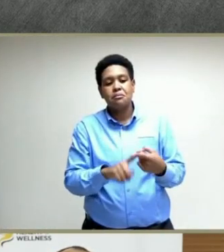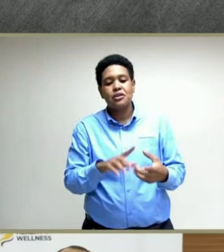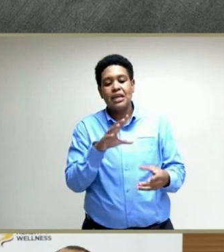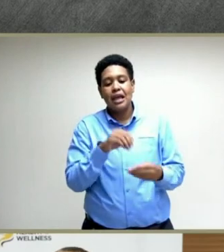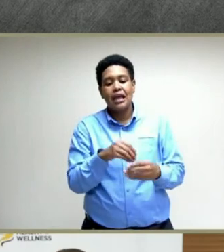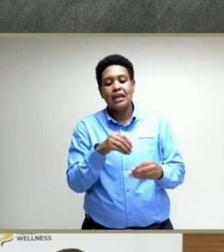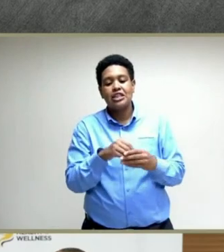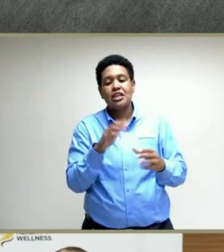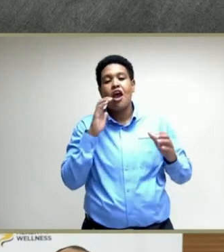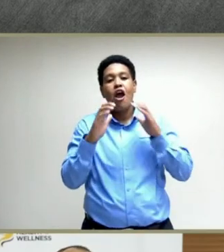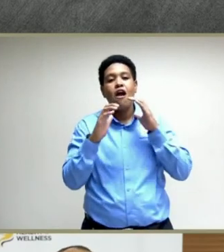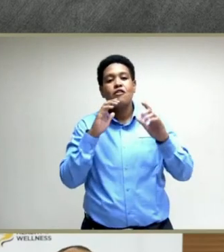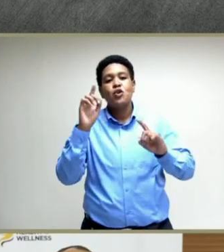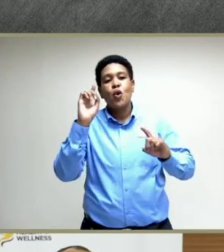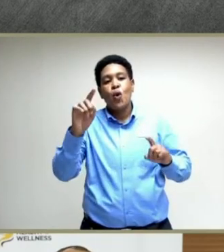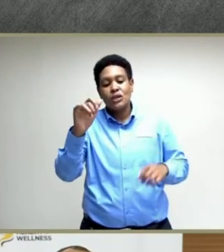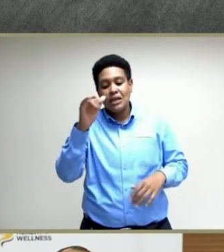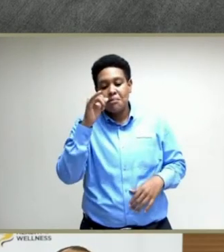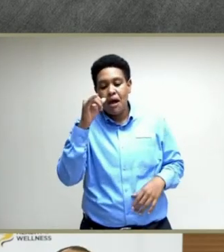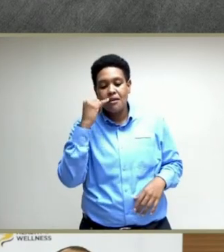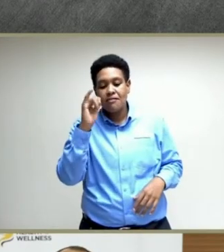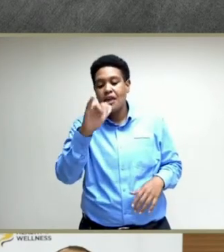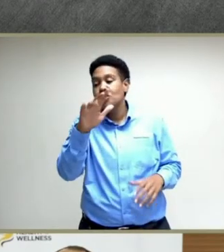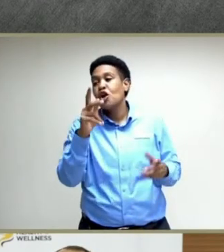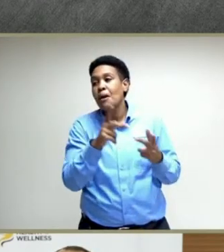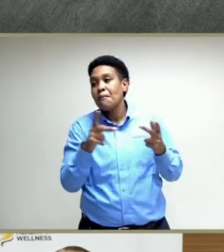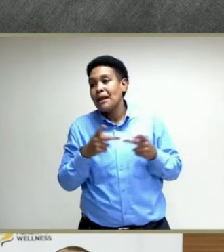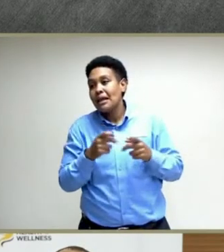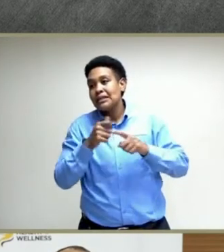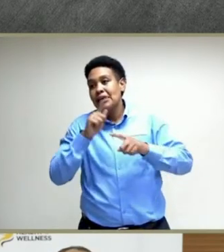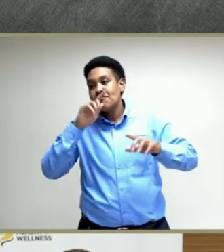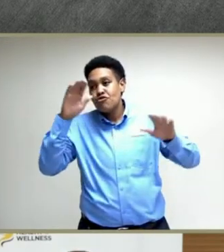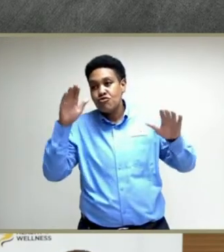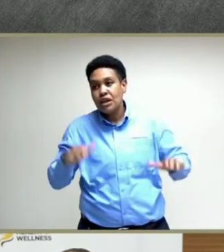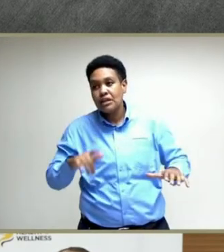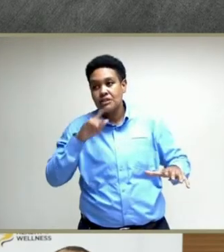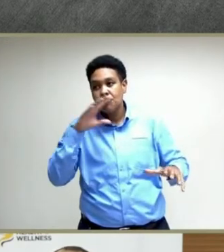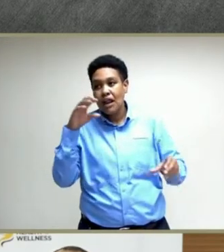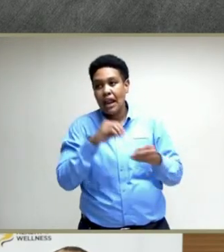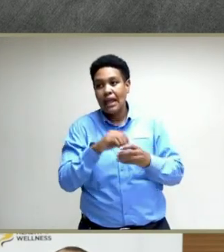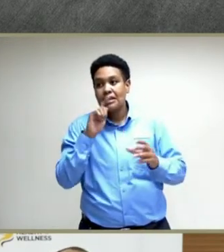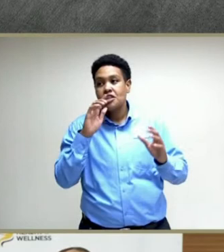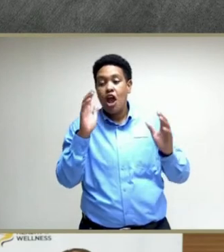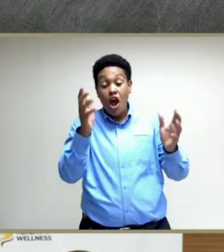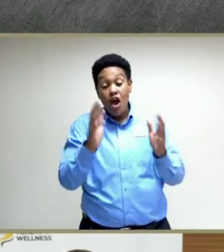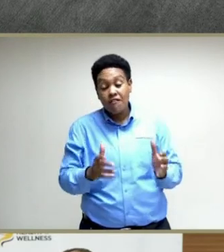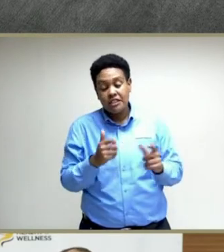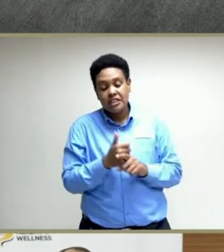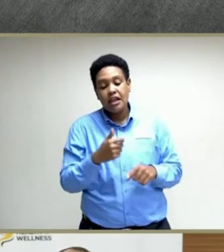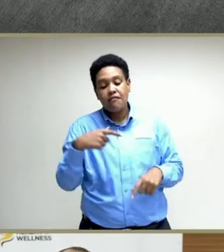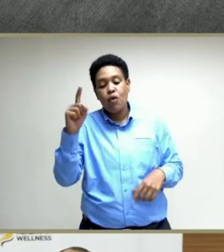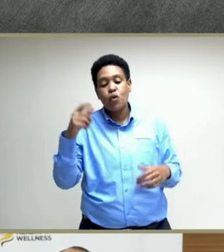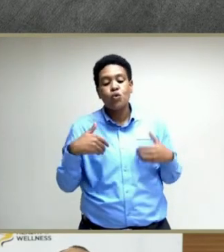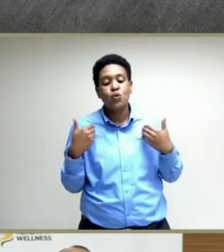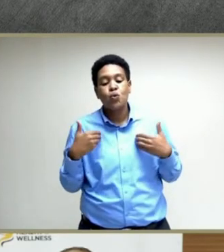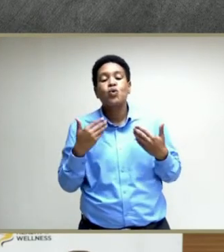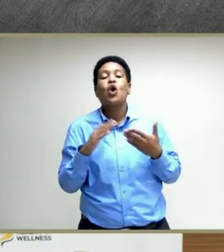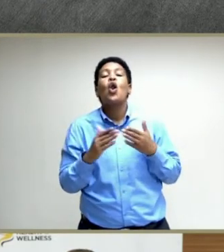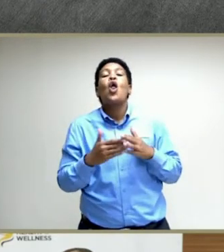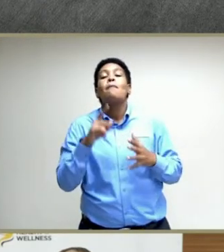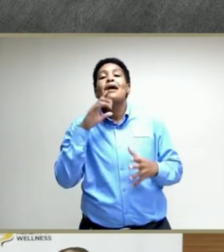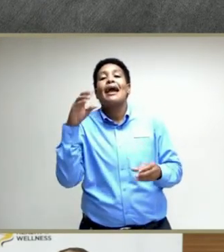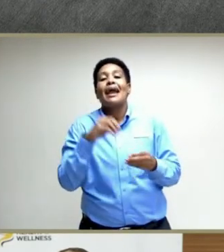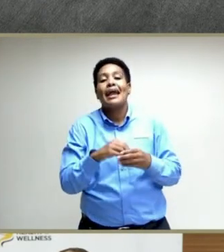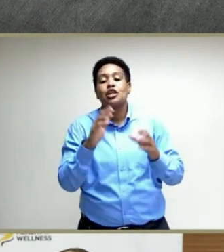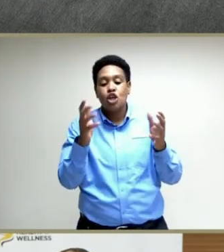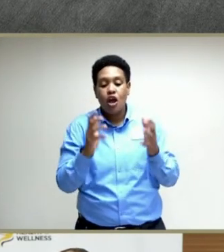Go to the bars, if that's your place of relaxation, engage in a conversation. Go to the youth club, engage in